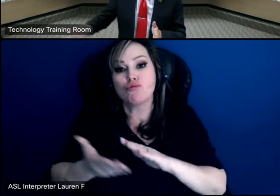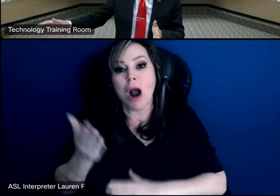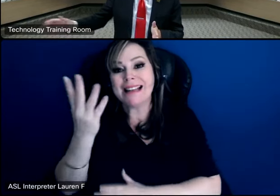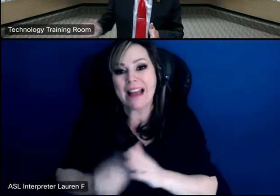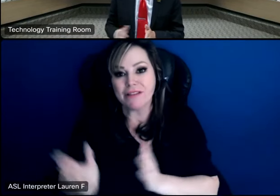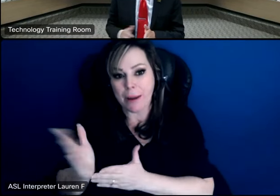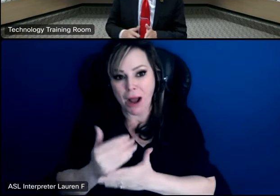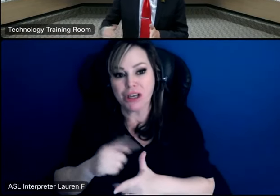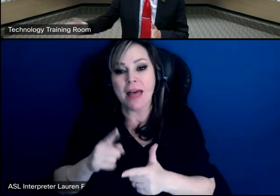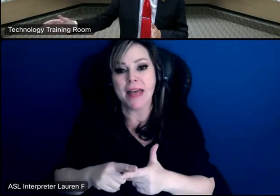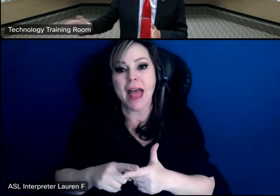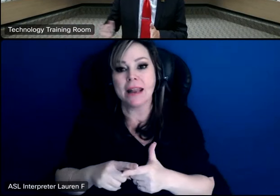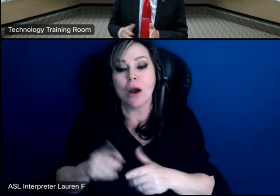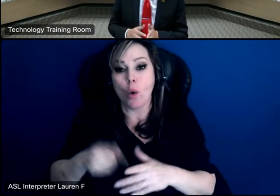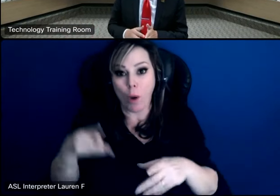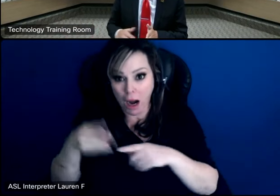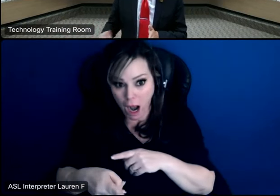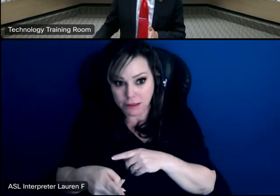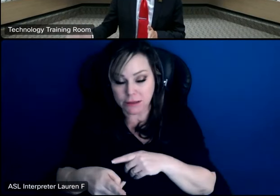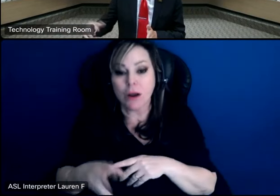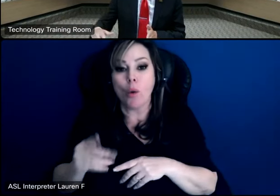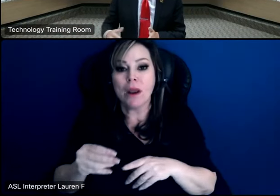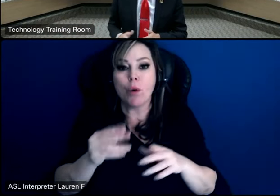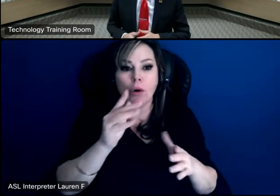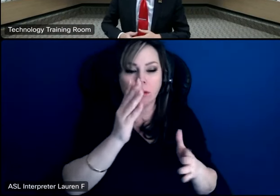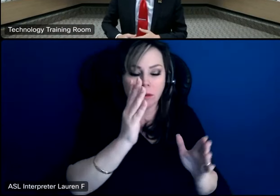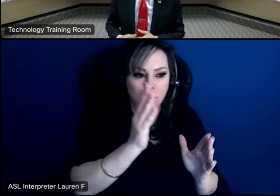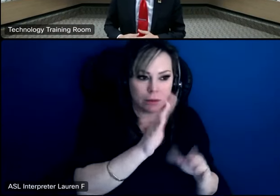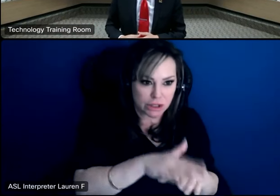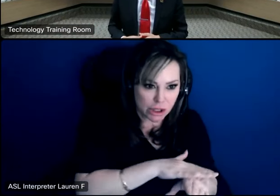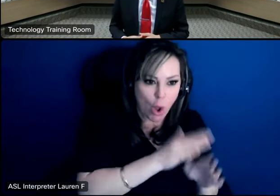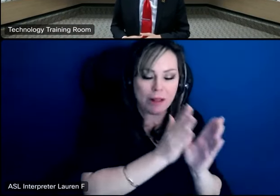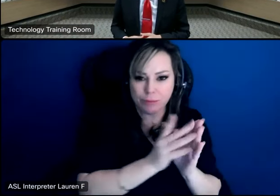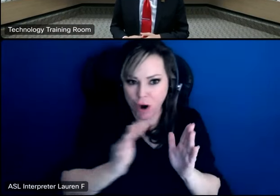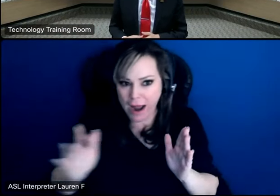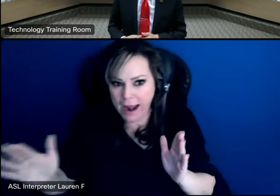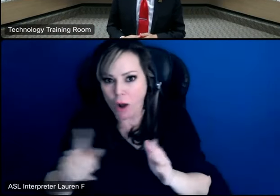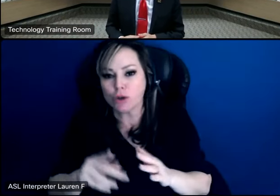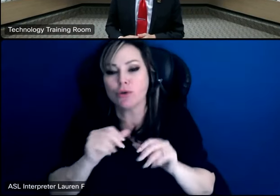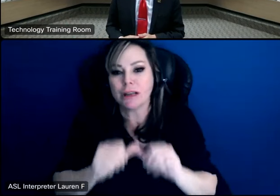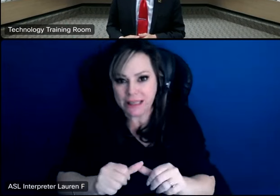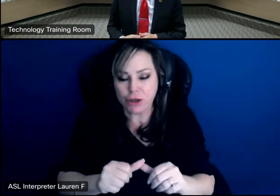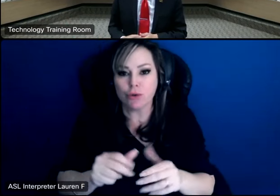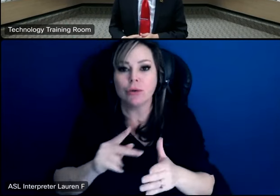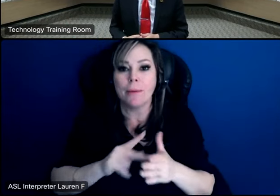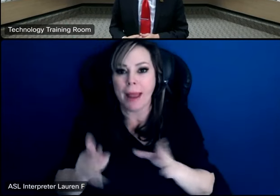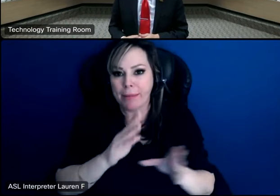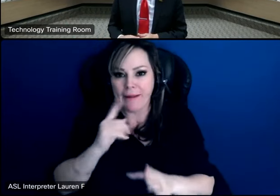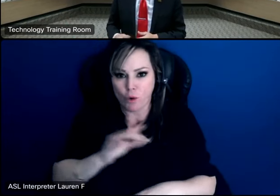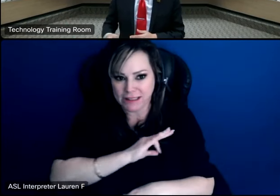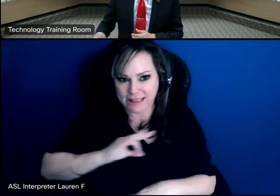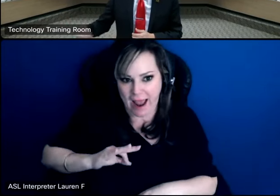to spread out any cuts that we have to do continue to maintain providing compensation plans for our staff